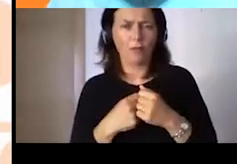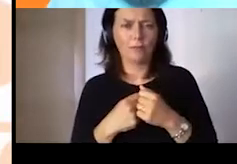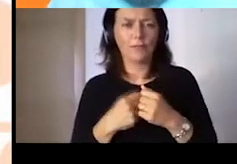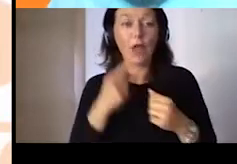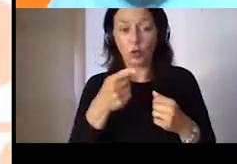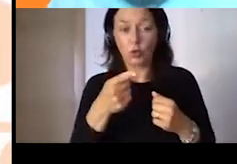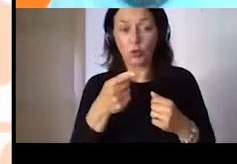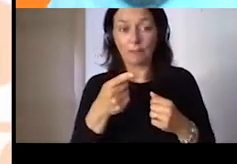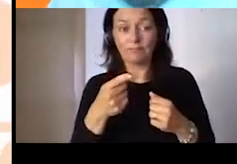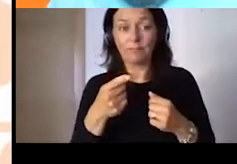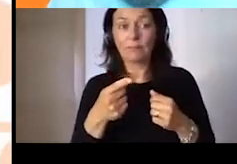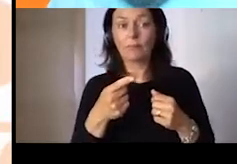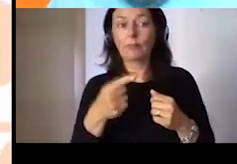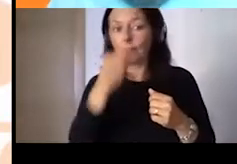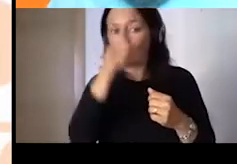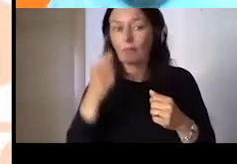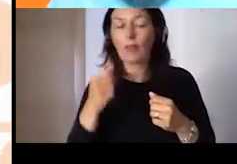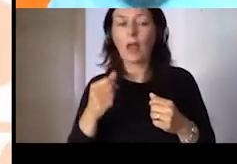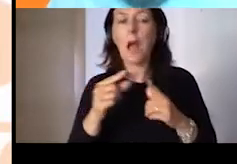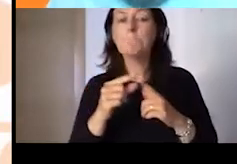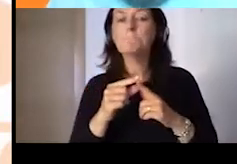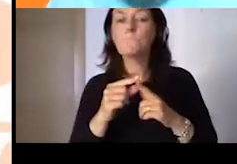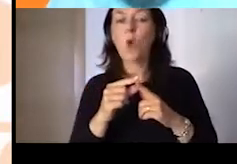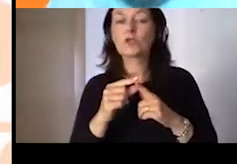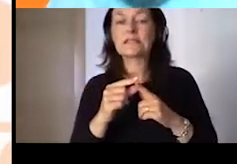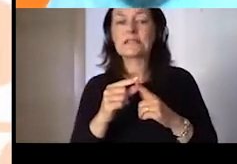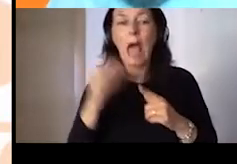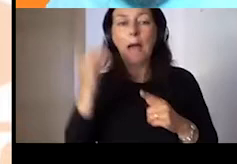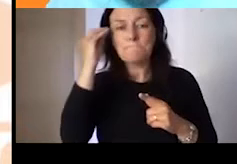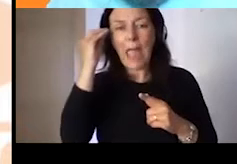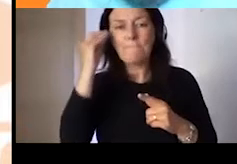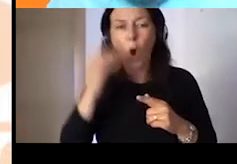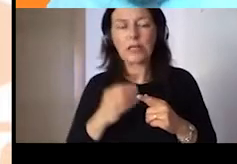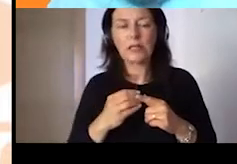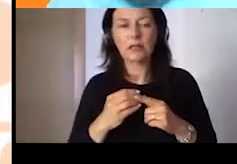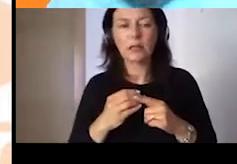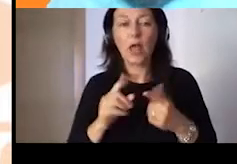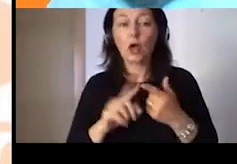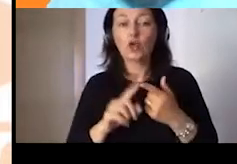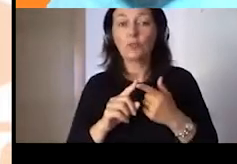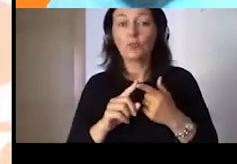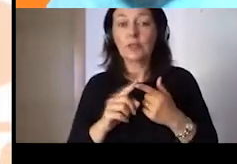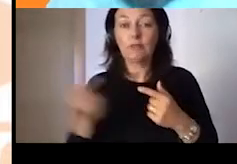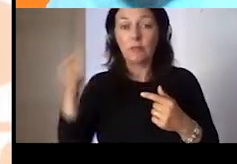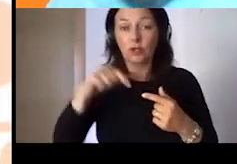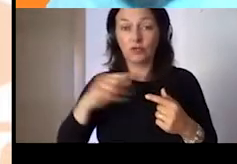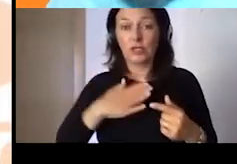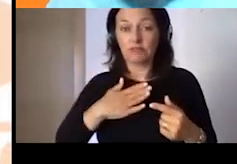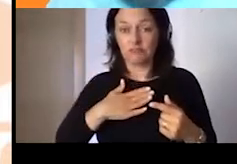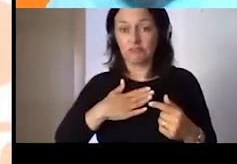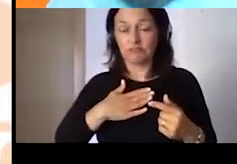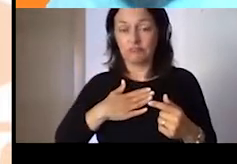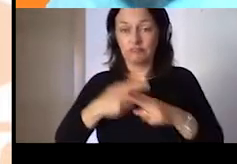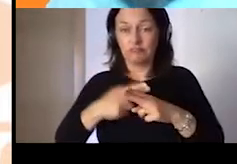you will be able to see video mapping experiences like the one I'm going to